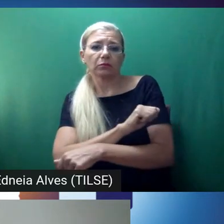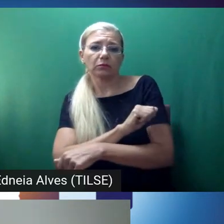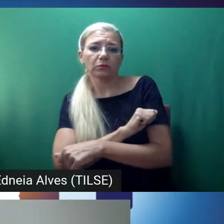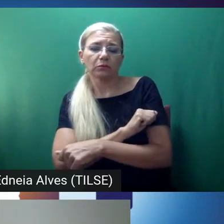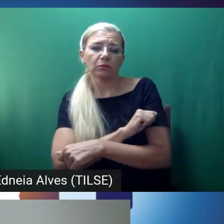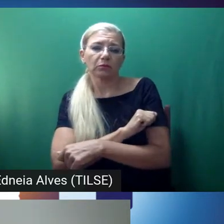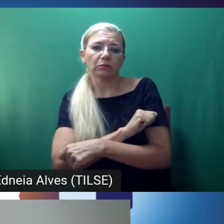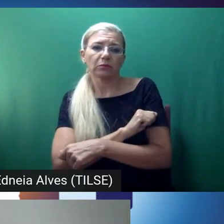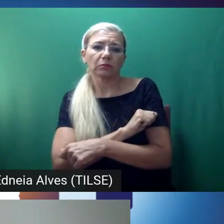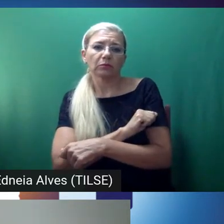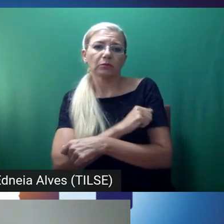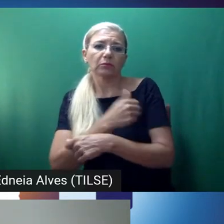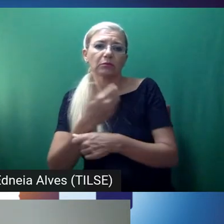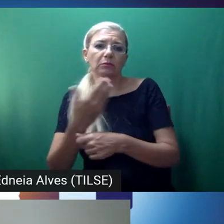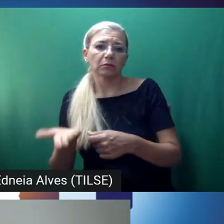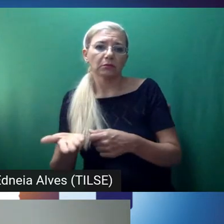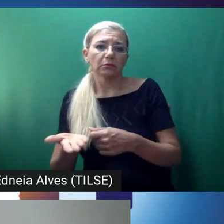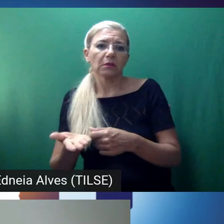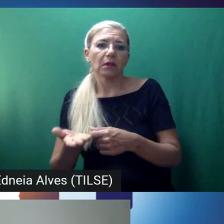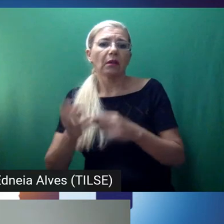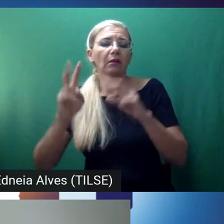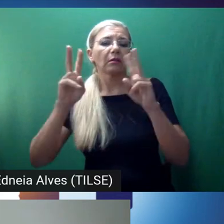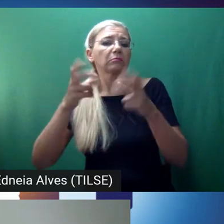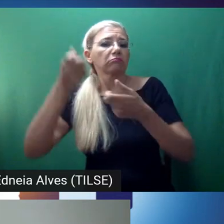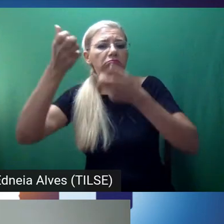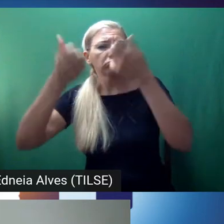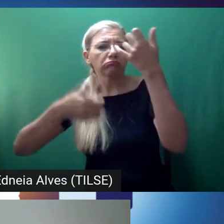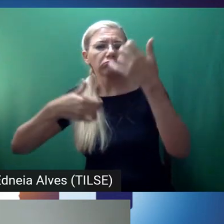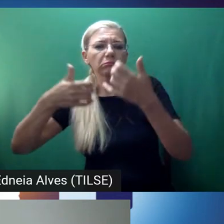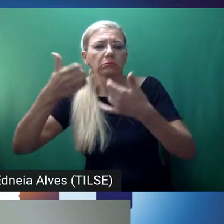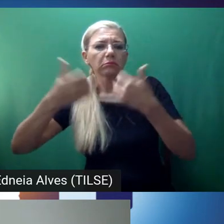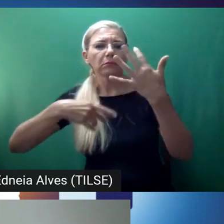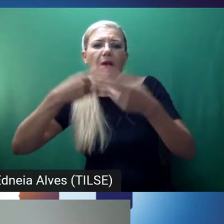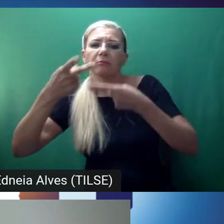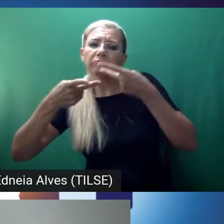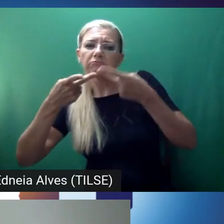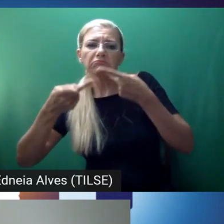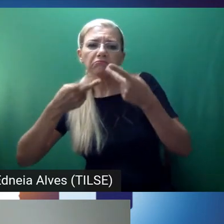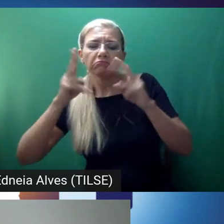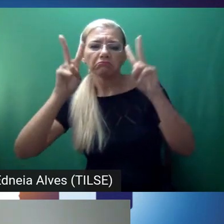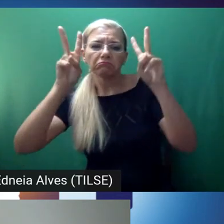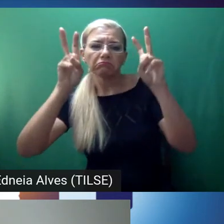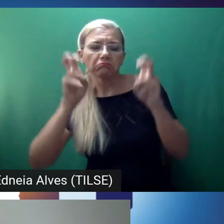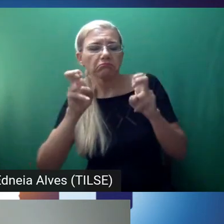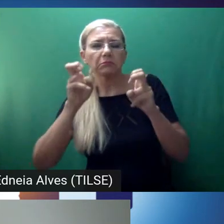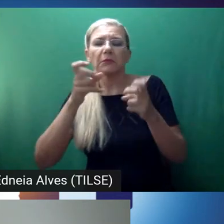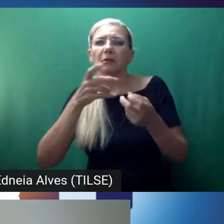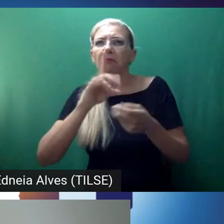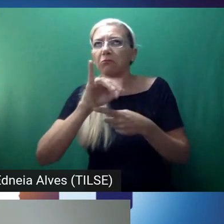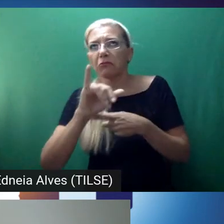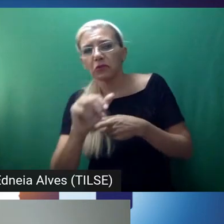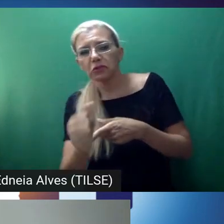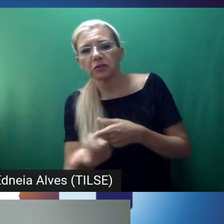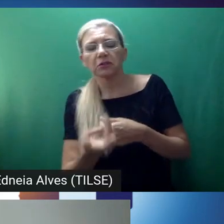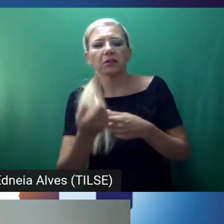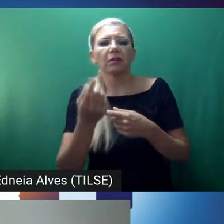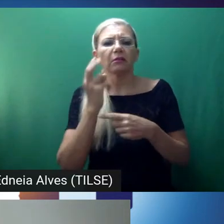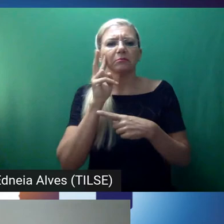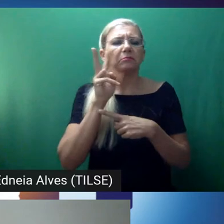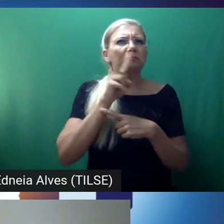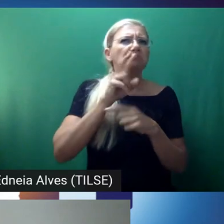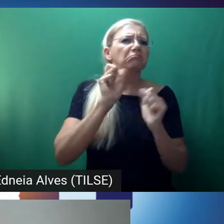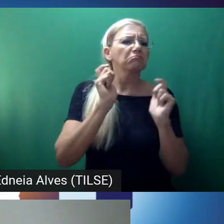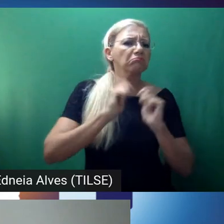can talk about data so they can see like a diagram